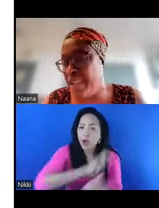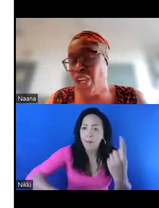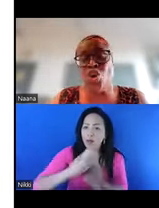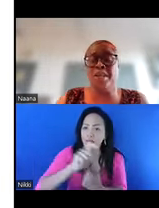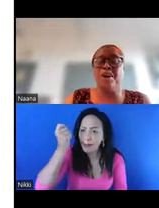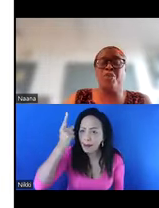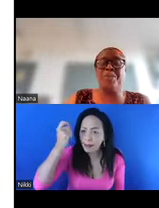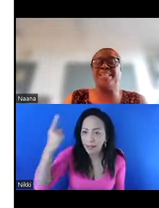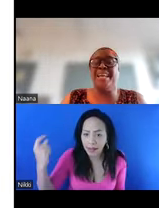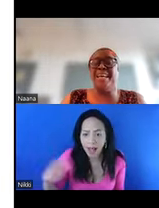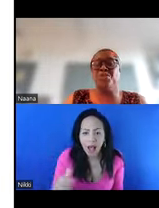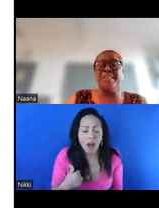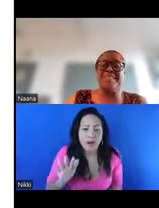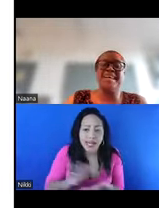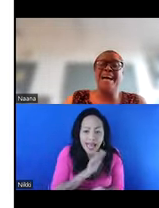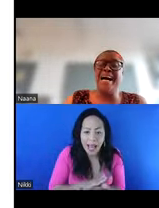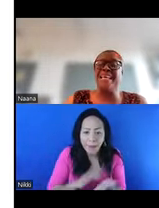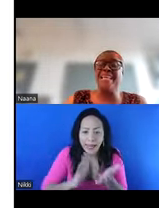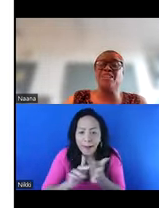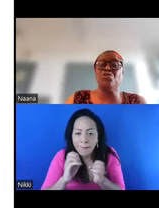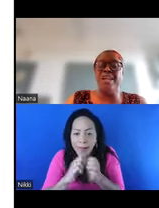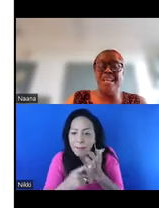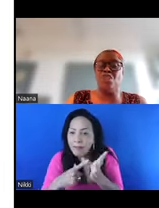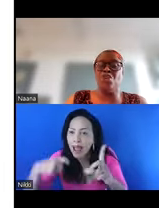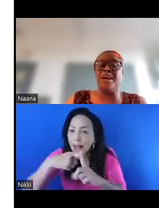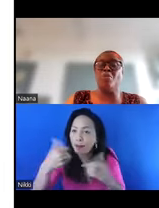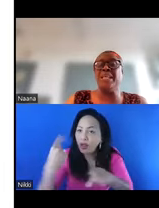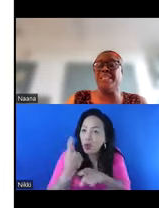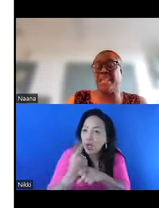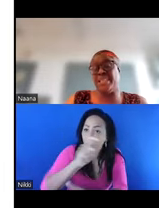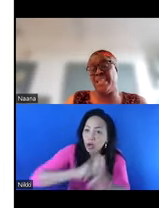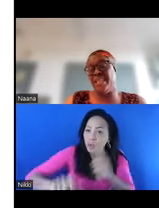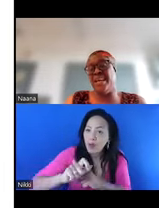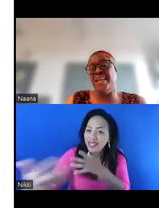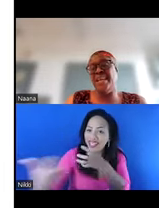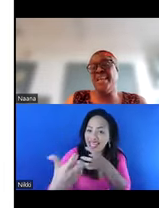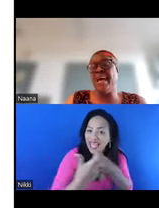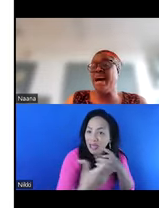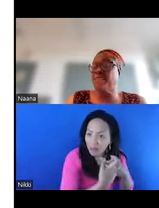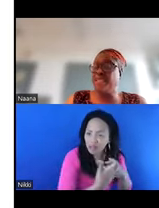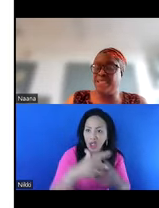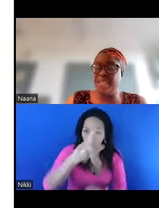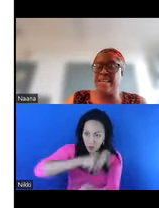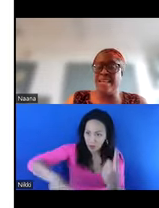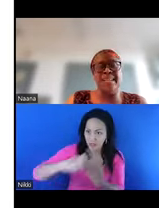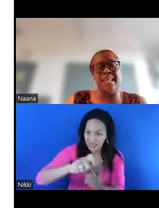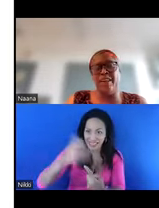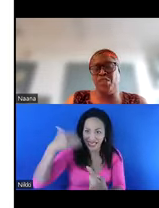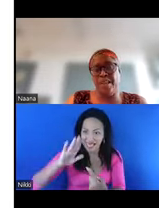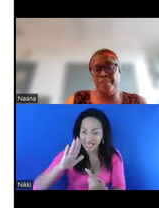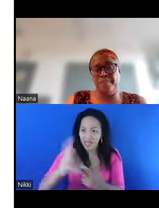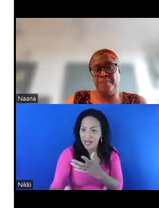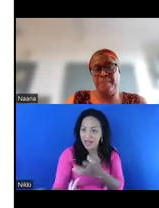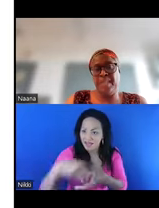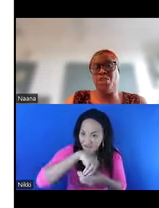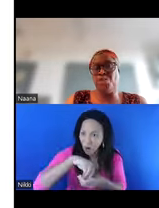Mabrak talked about community engagement and the need to really ensure that communities are the center. Now, I have stated clearly that